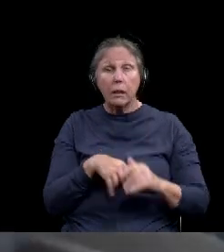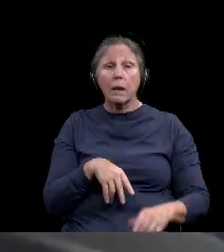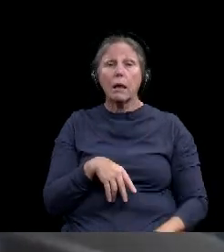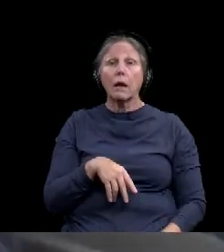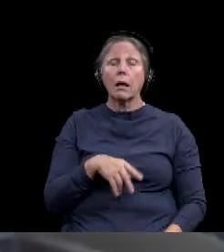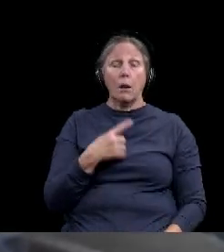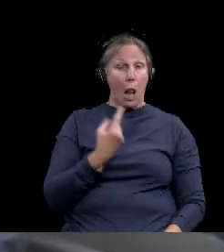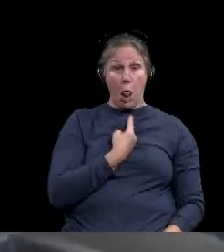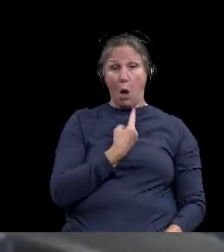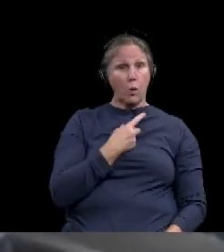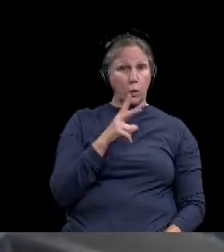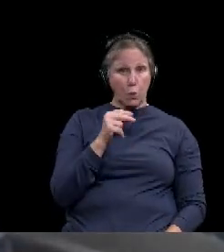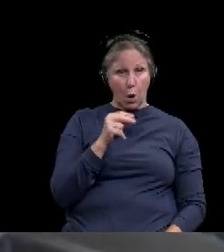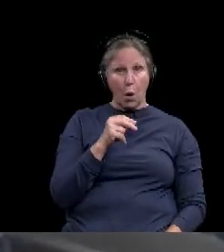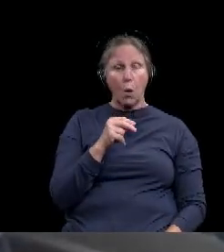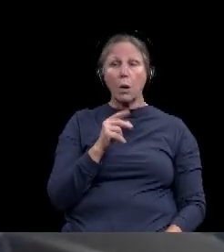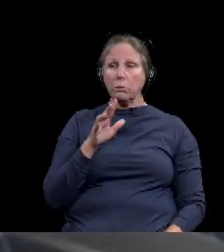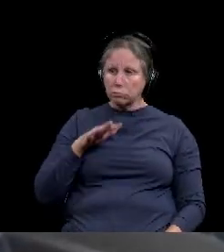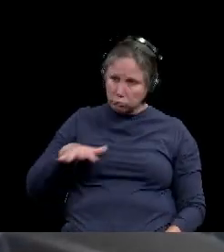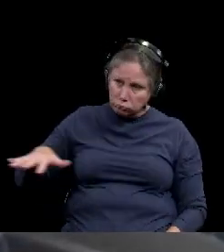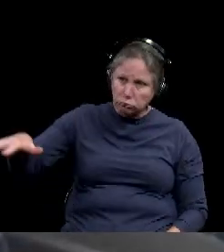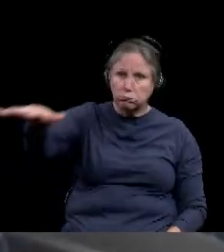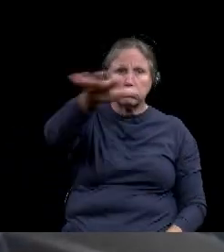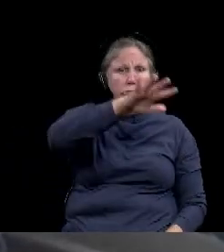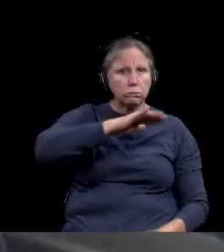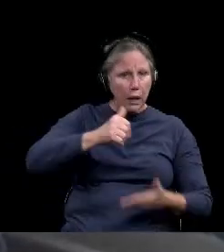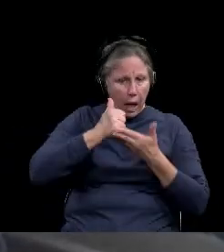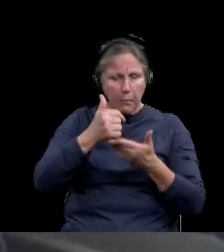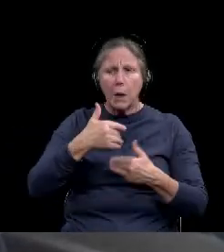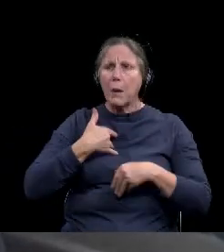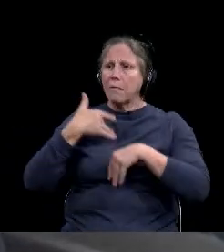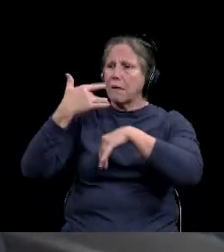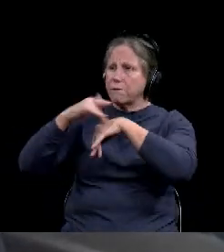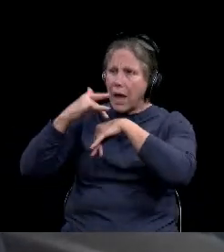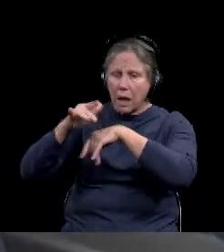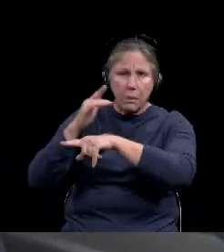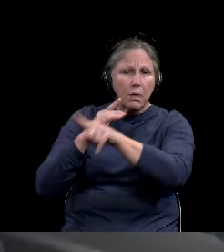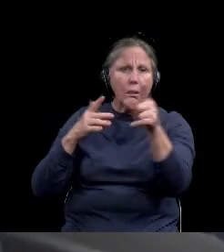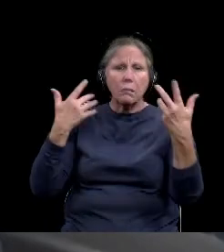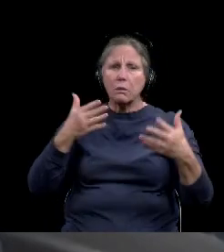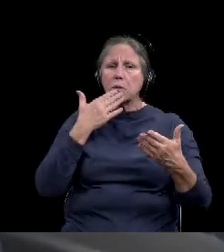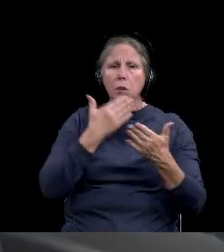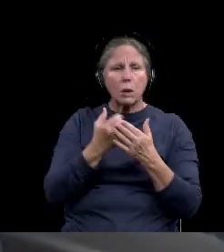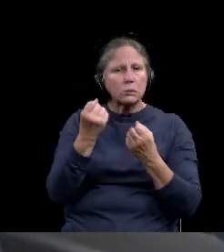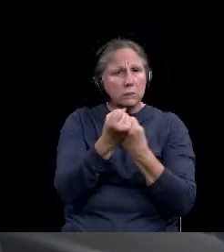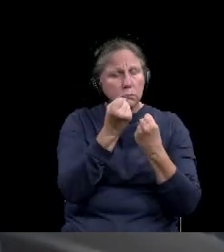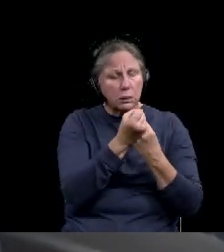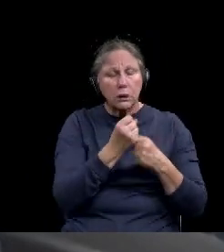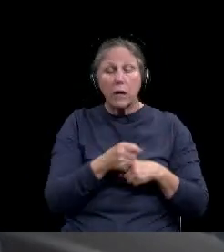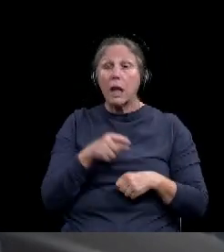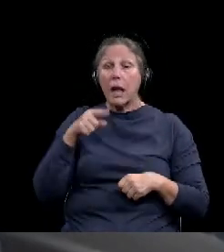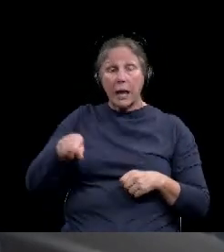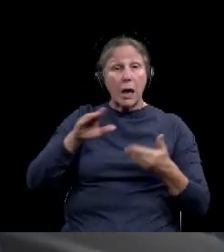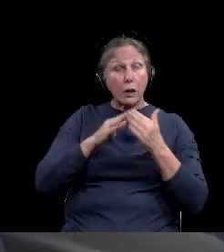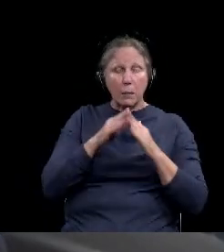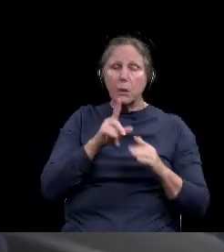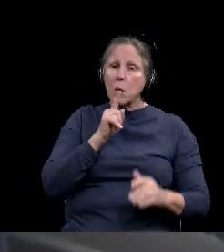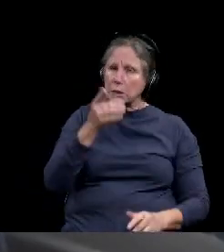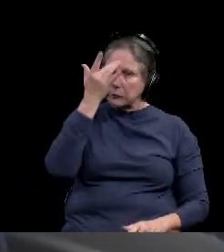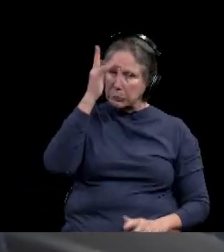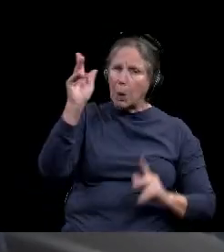got a lot of help here in our community and a lot of resources. And, you know, we have some really good and smart people in our community too,